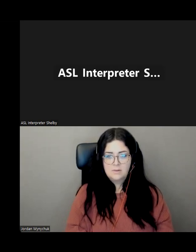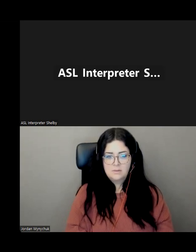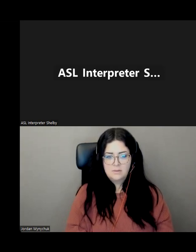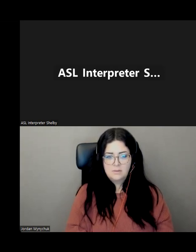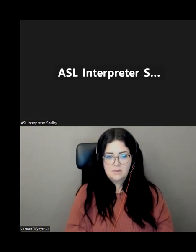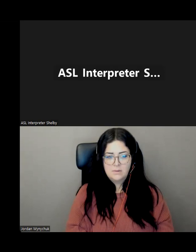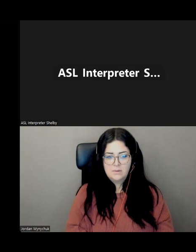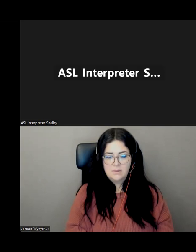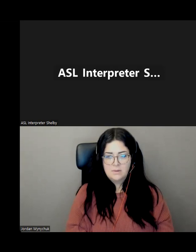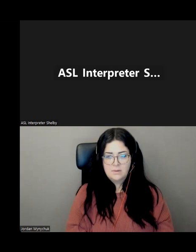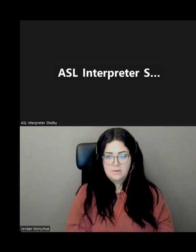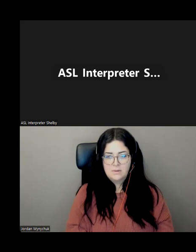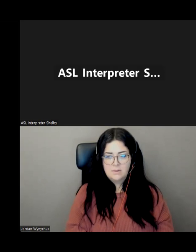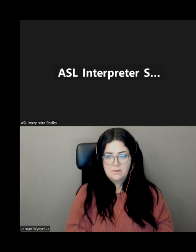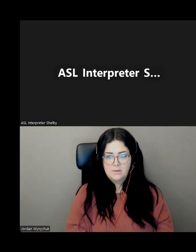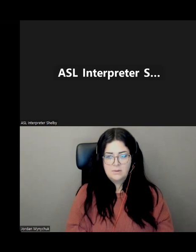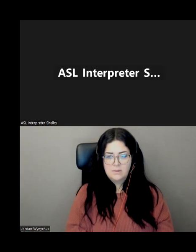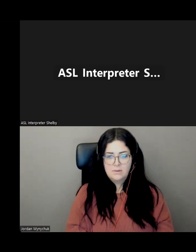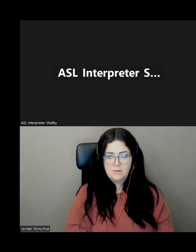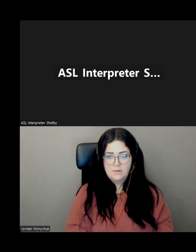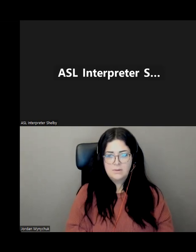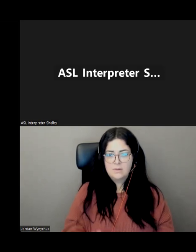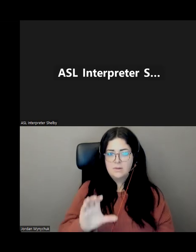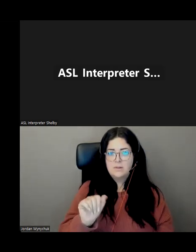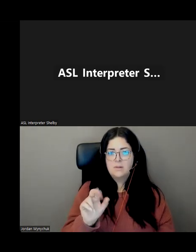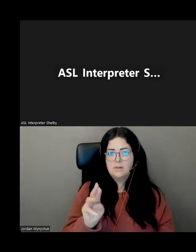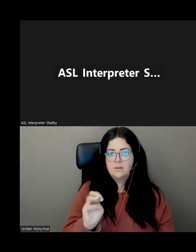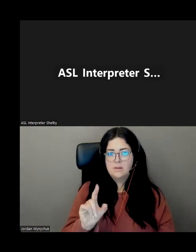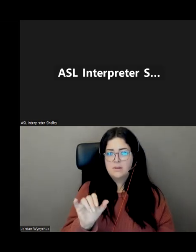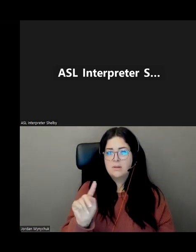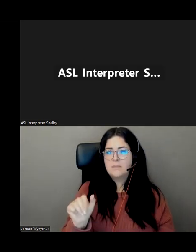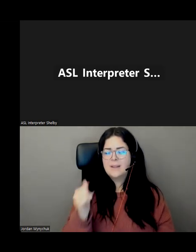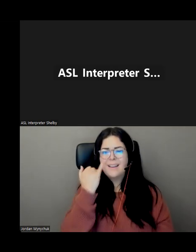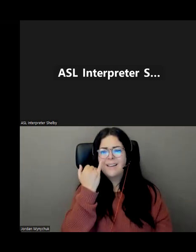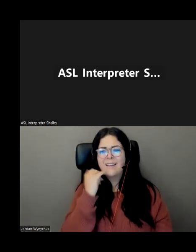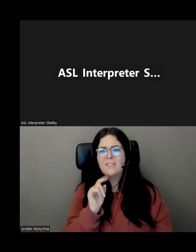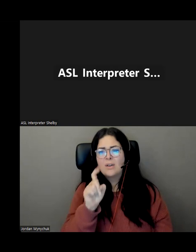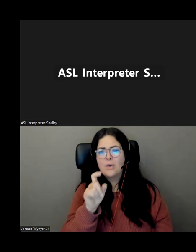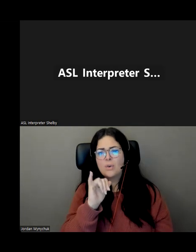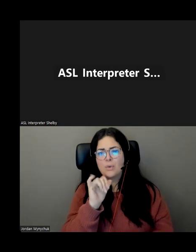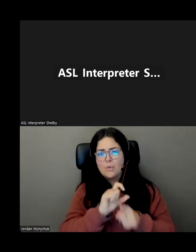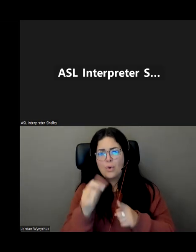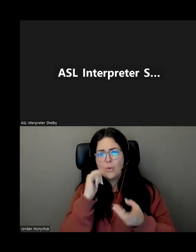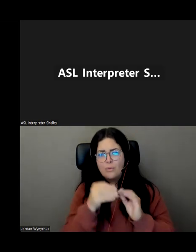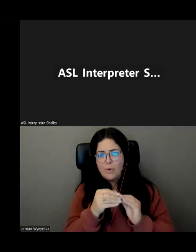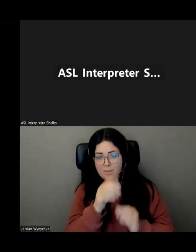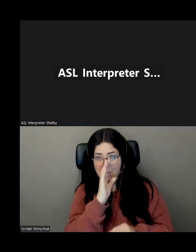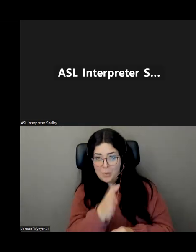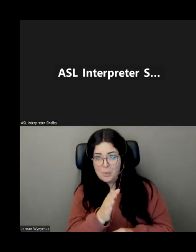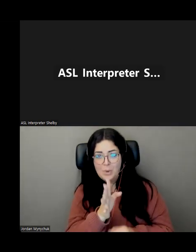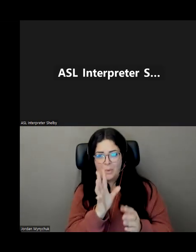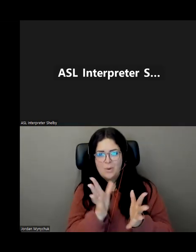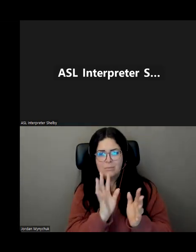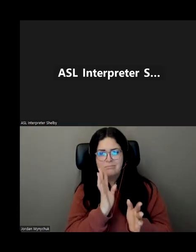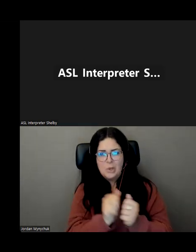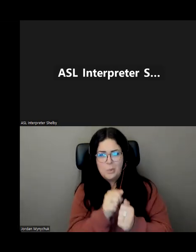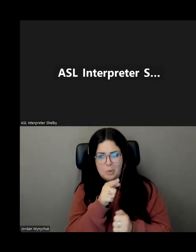to ask you if if uh if i call that seniors 1-800 number can i reach you i would like to talk to